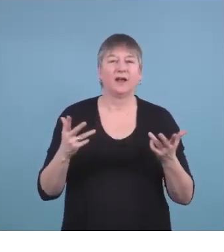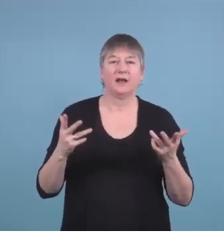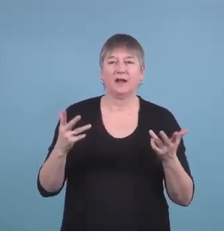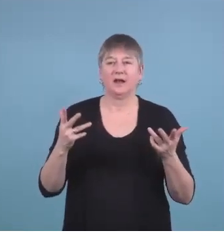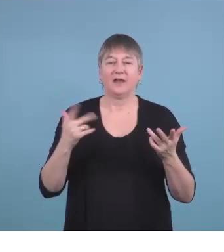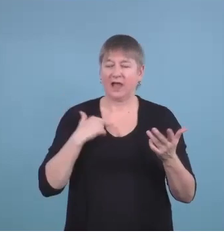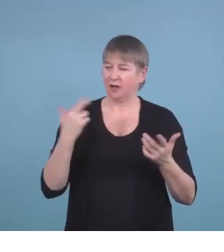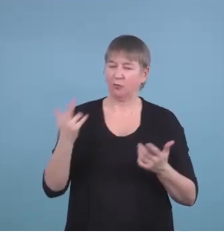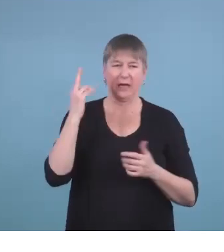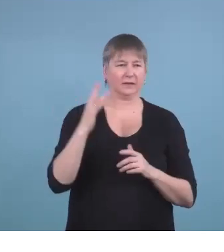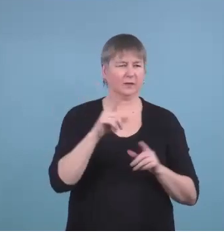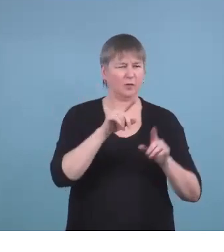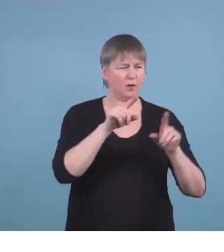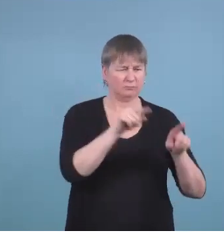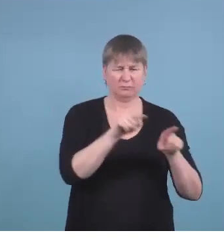similar.